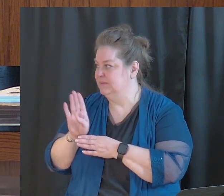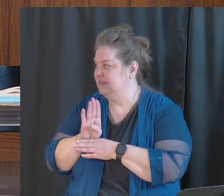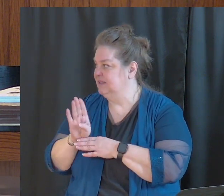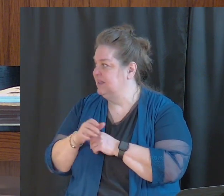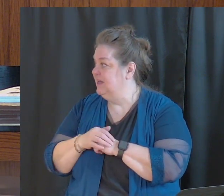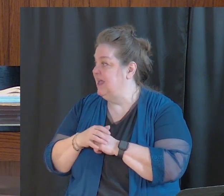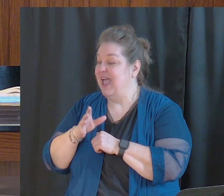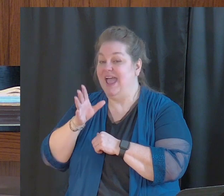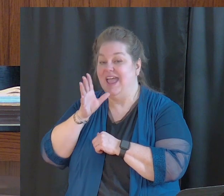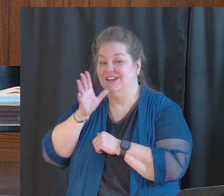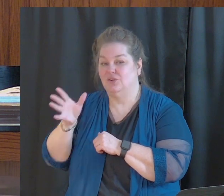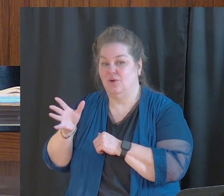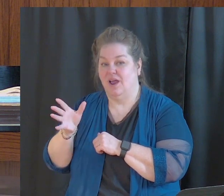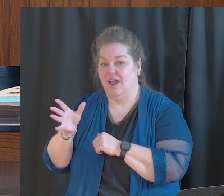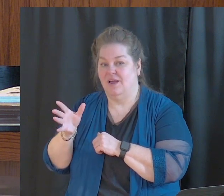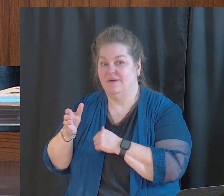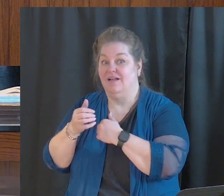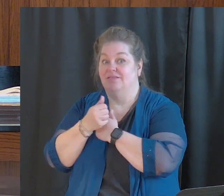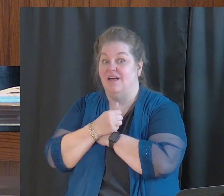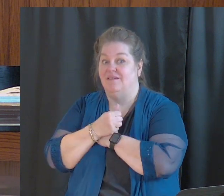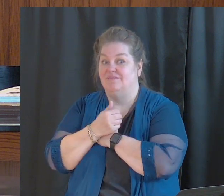And my grandma loved soap operas.